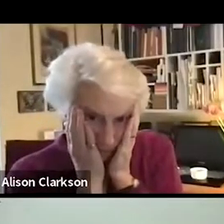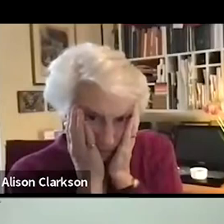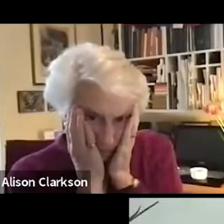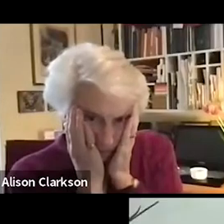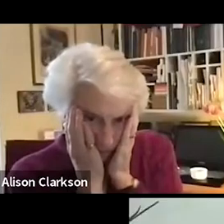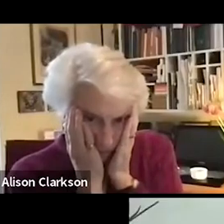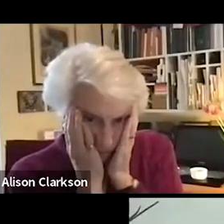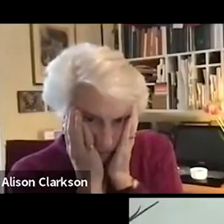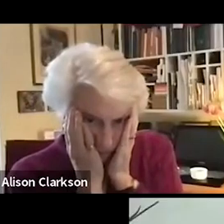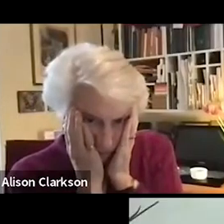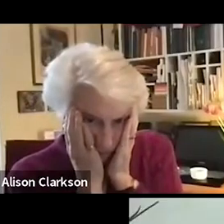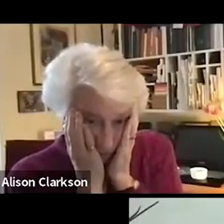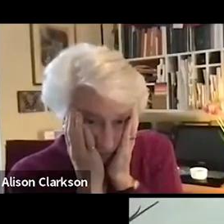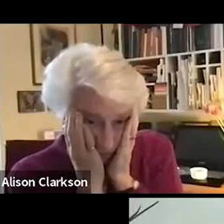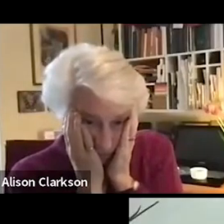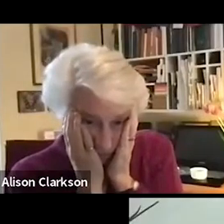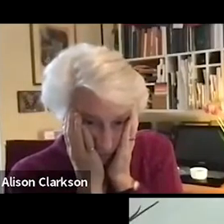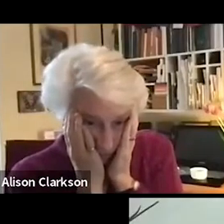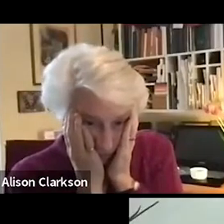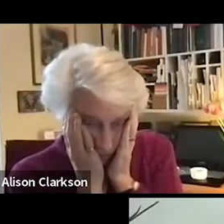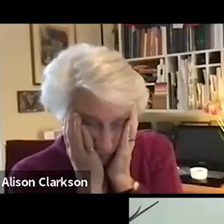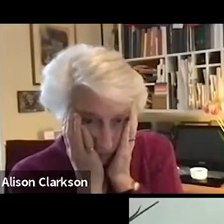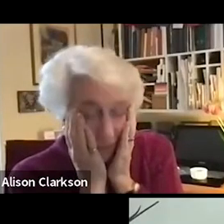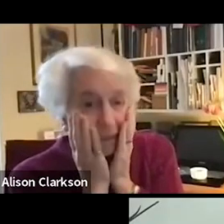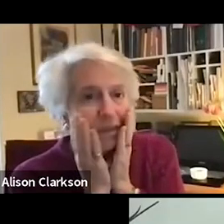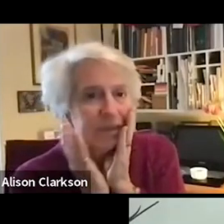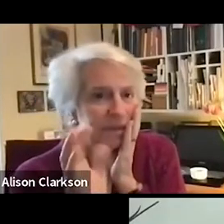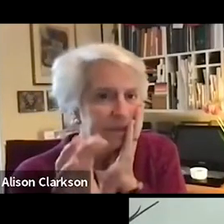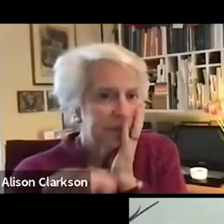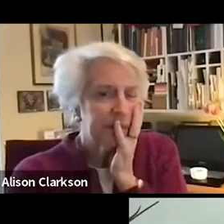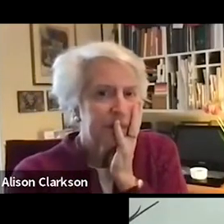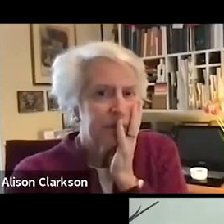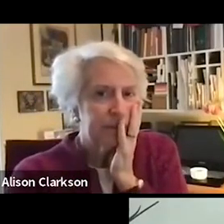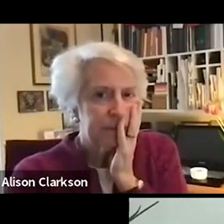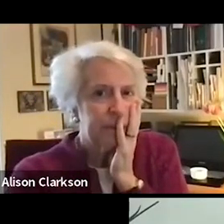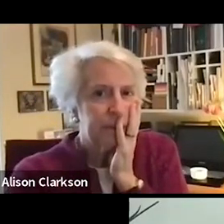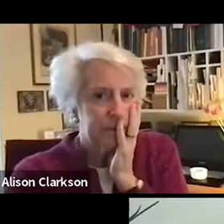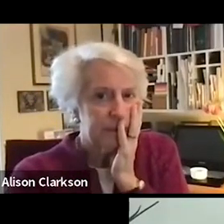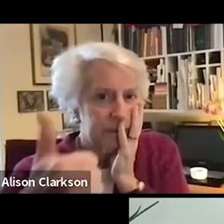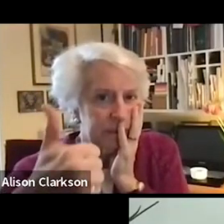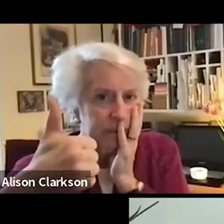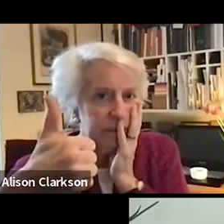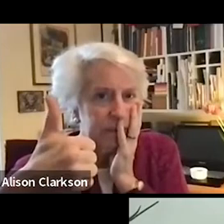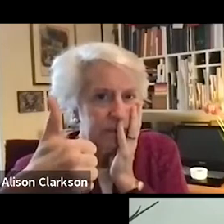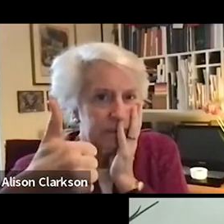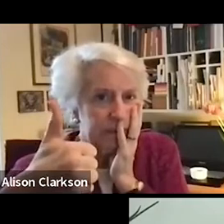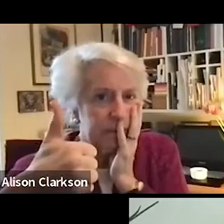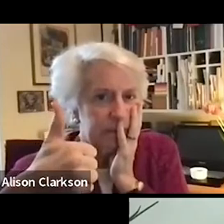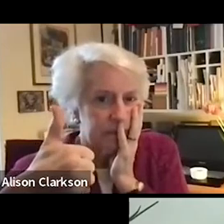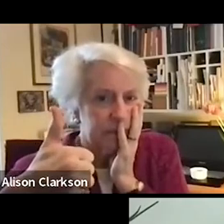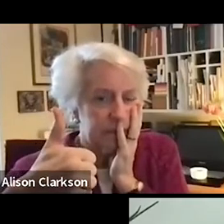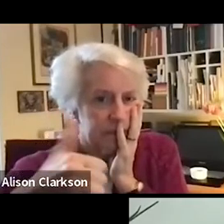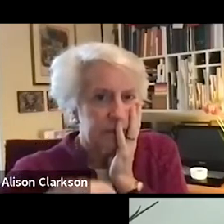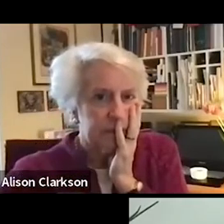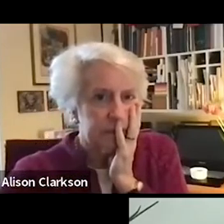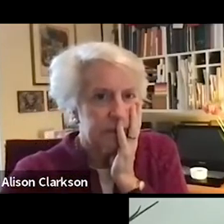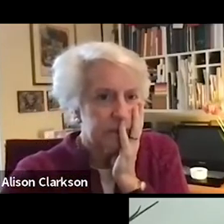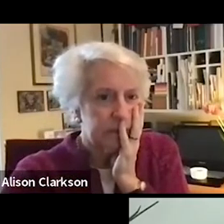break or are you all? Are you okay? Okay. We need a two minute break. Okay.